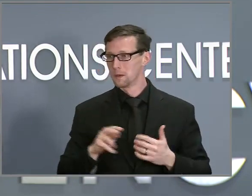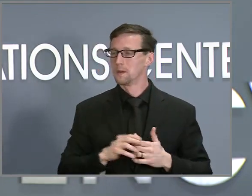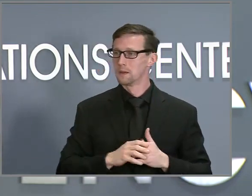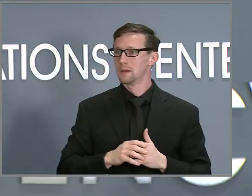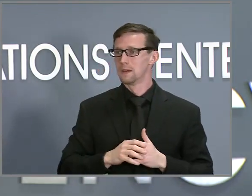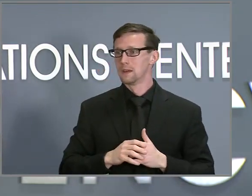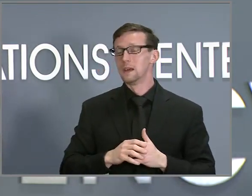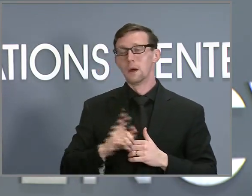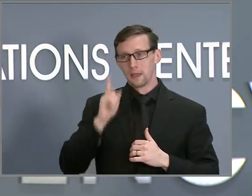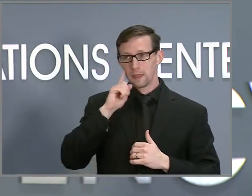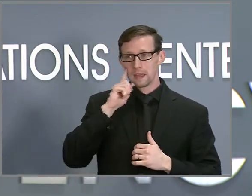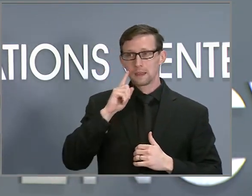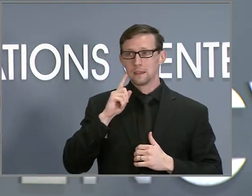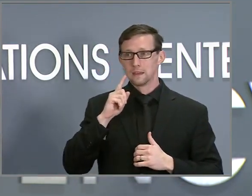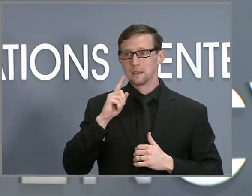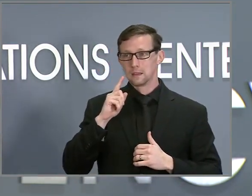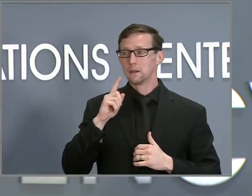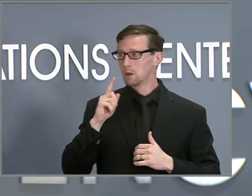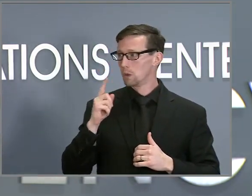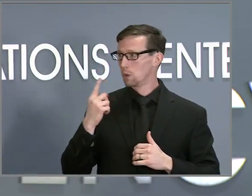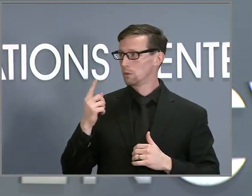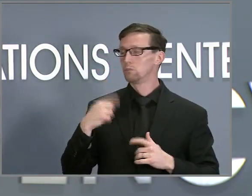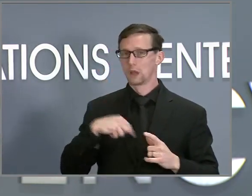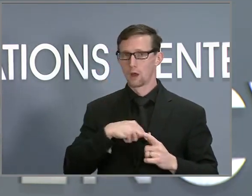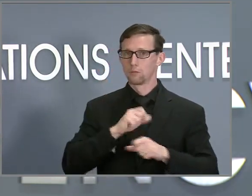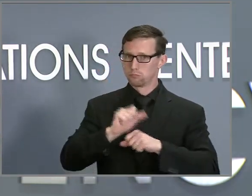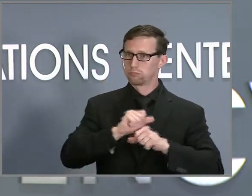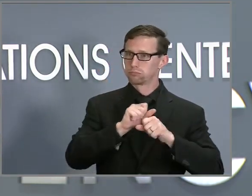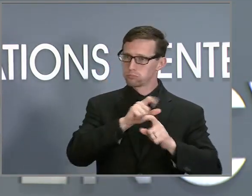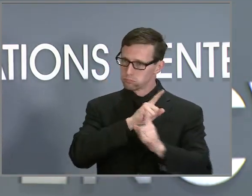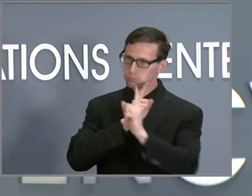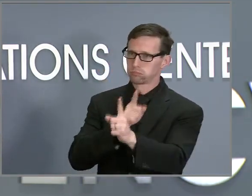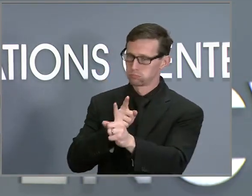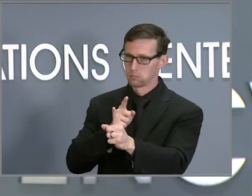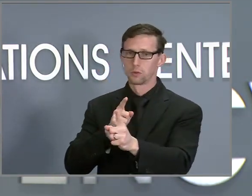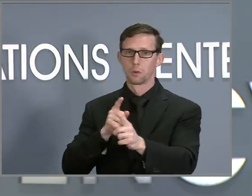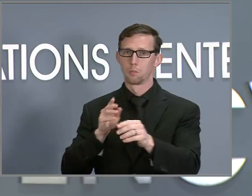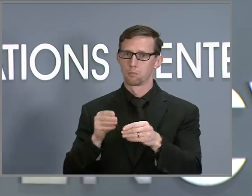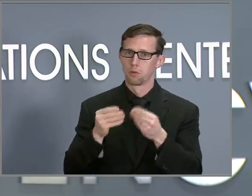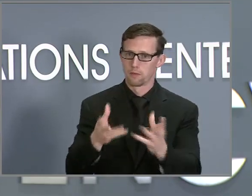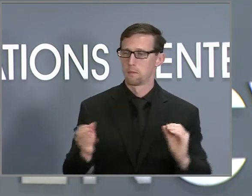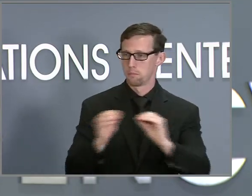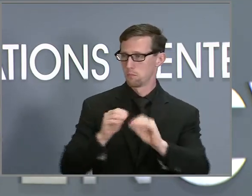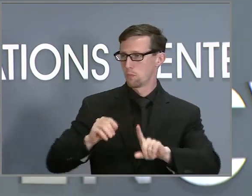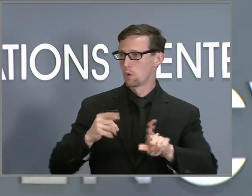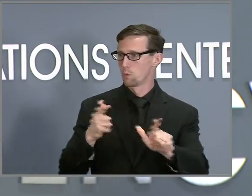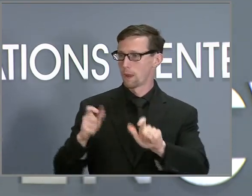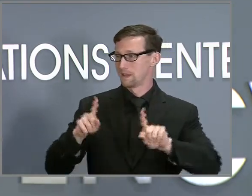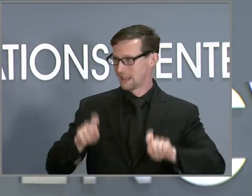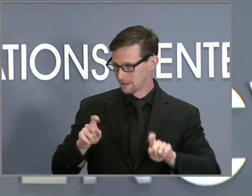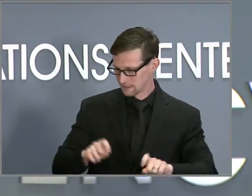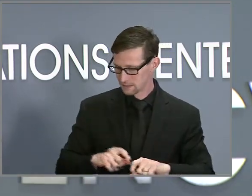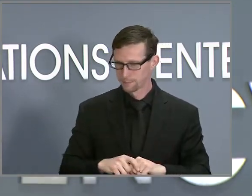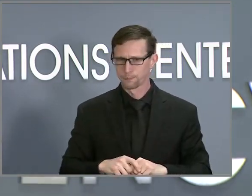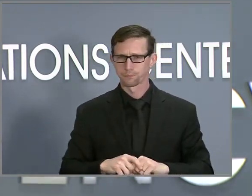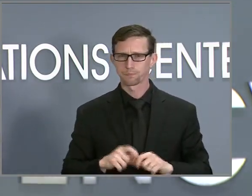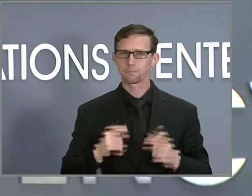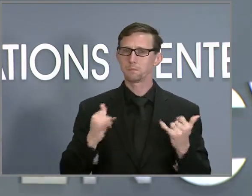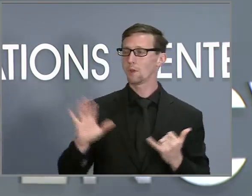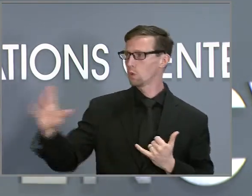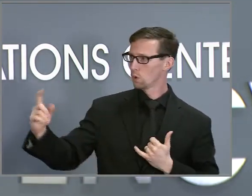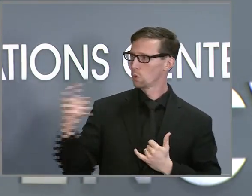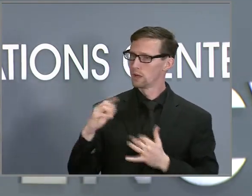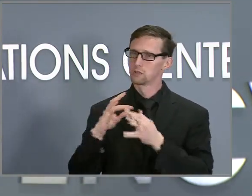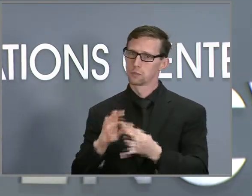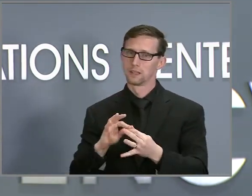So I think things are moving to try to make rapid tests better. As to the question about the executive